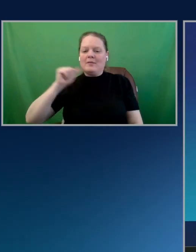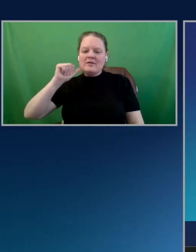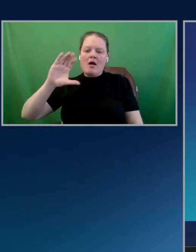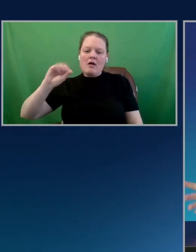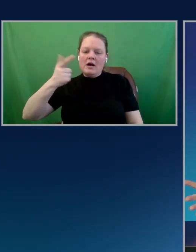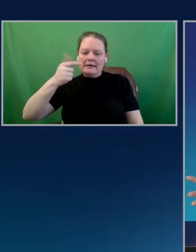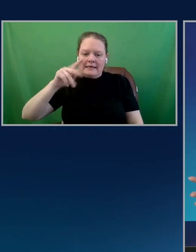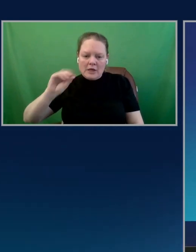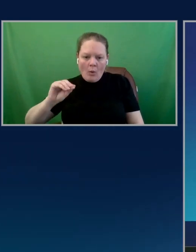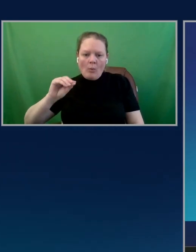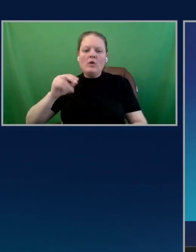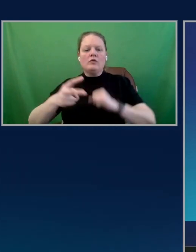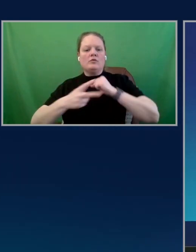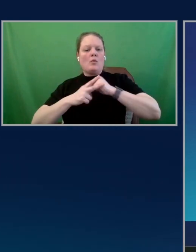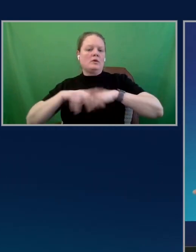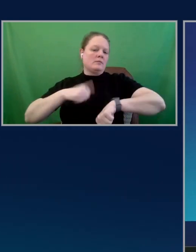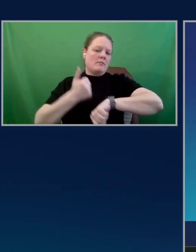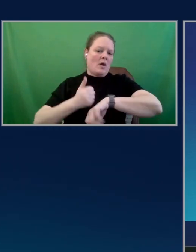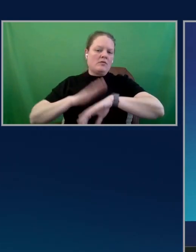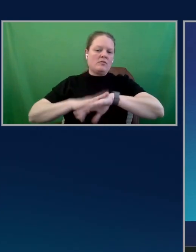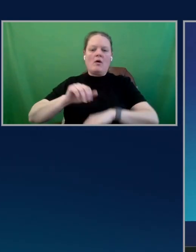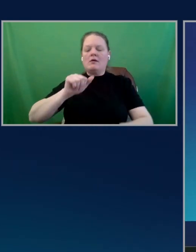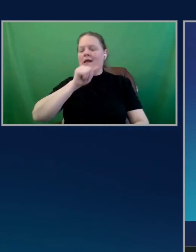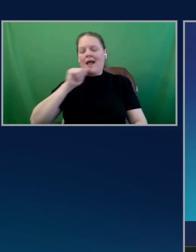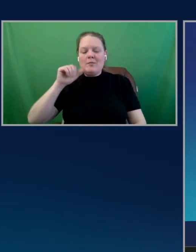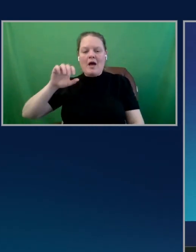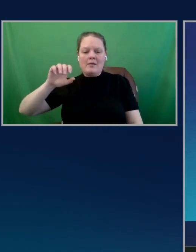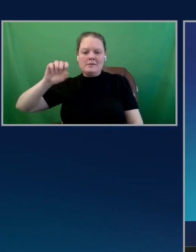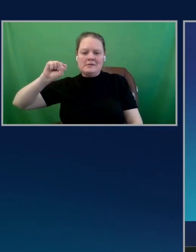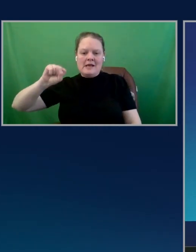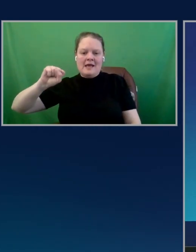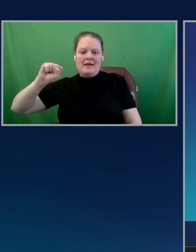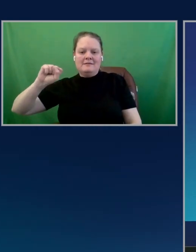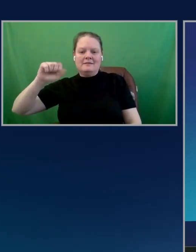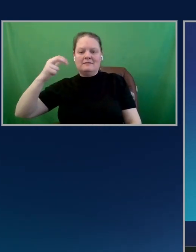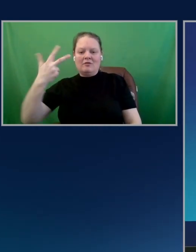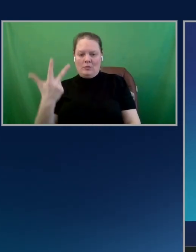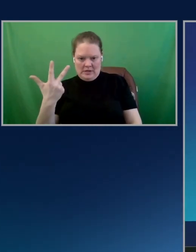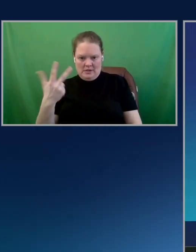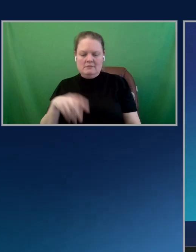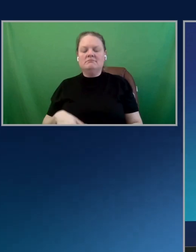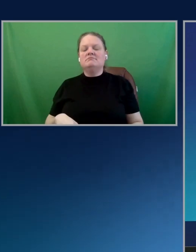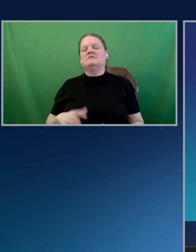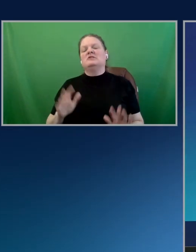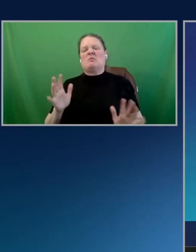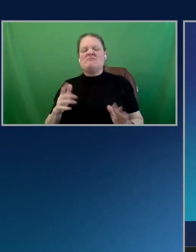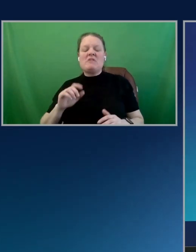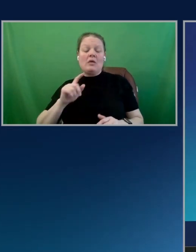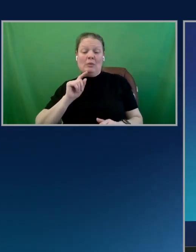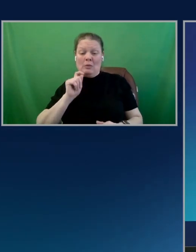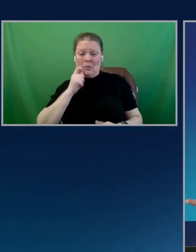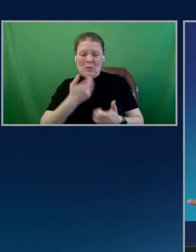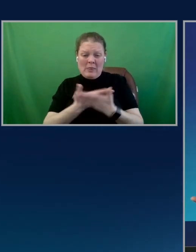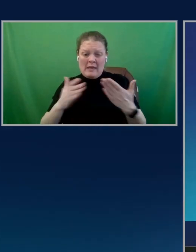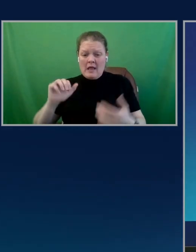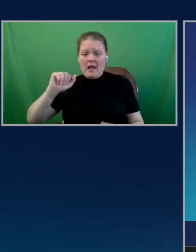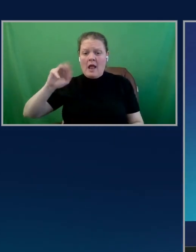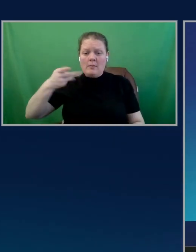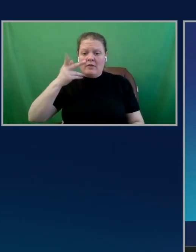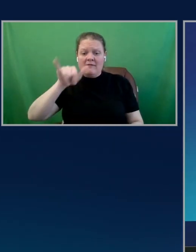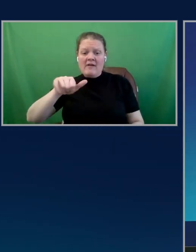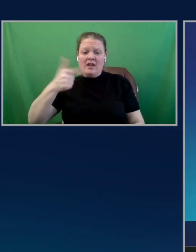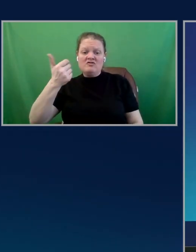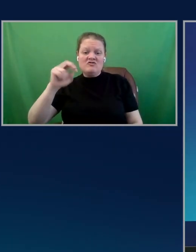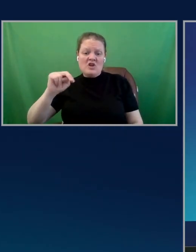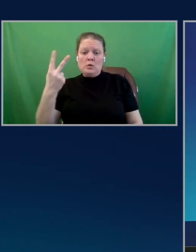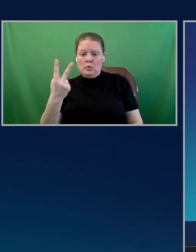same things. And the other really cool thing is that Amplify Gen 2, this new TypeScript version that we've